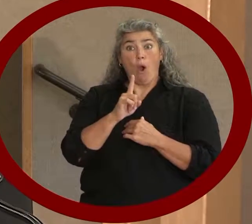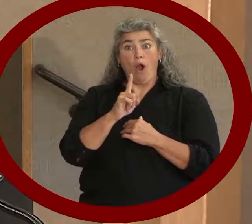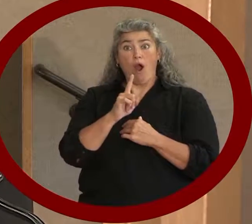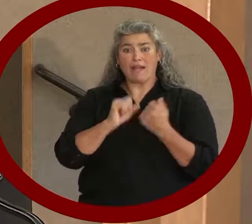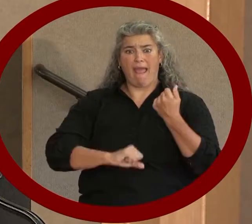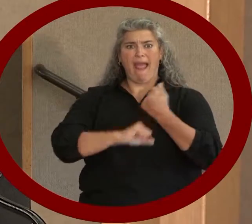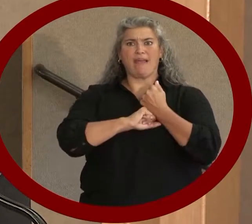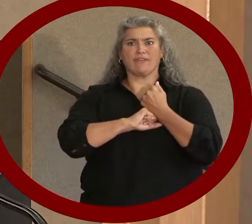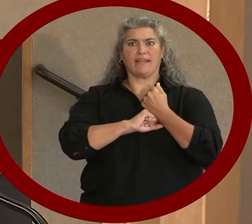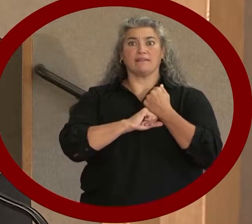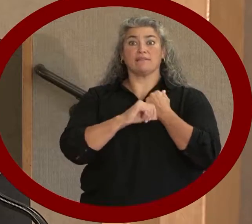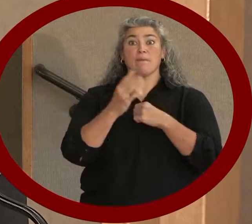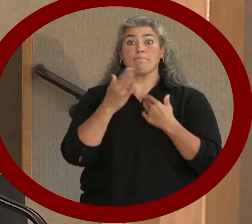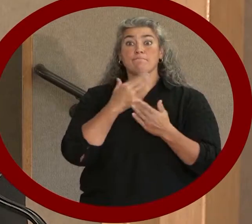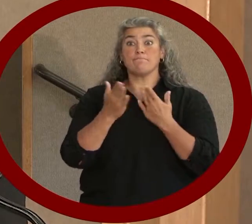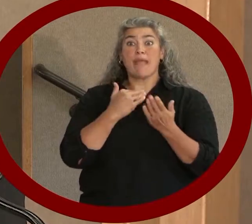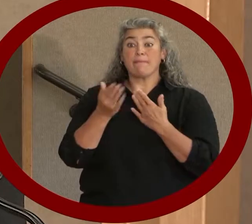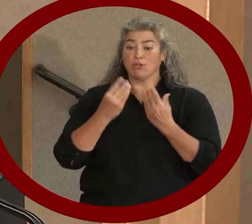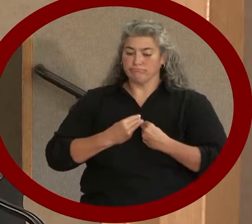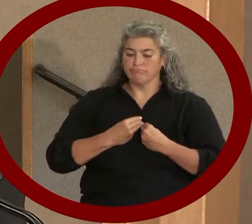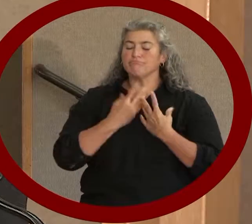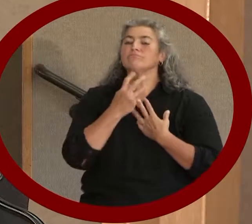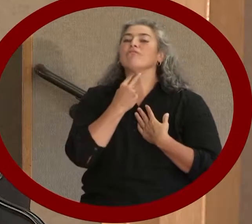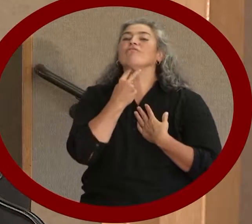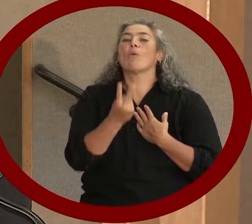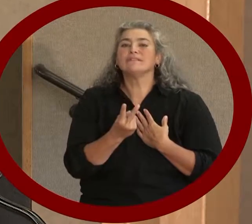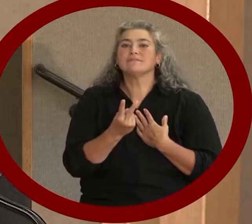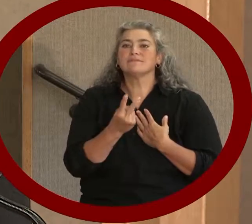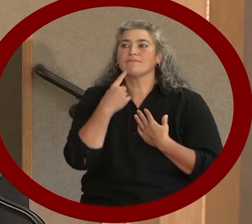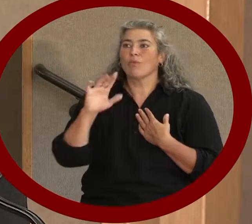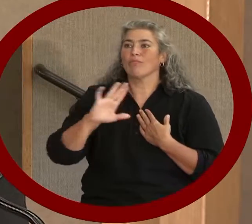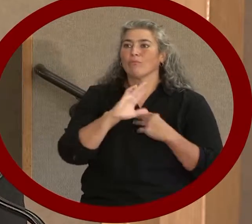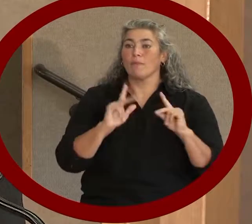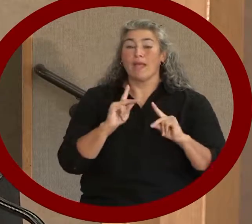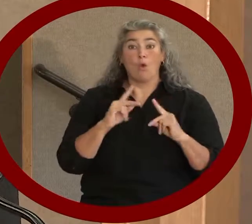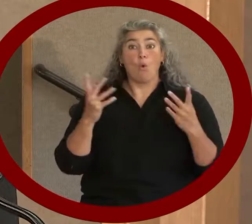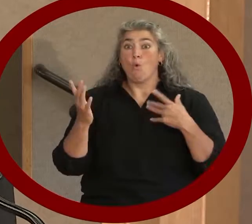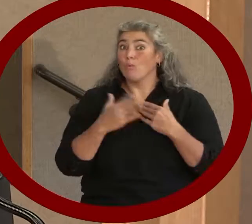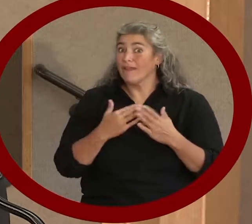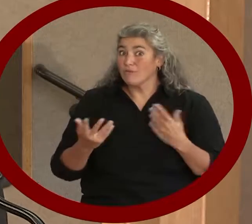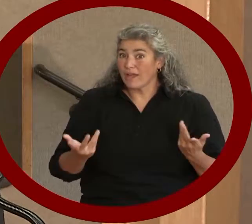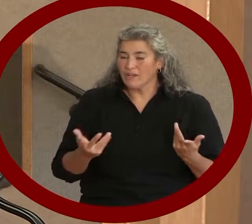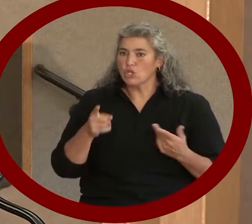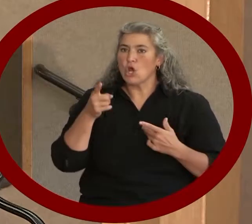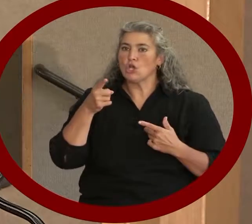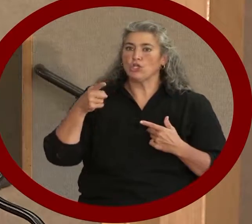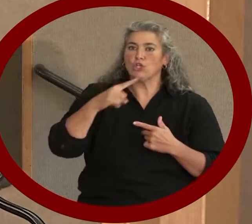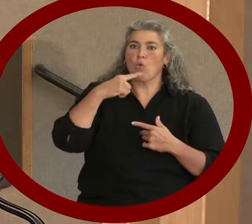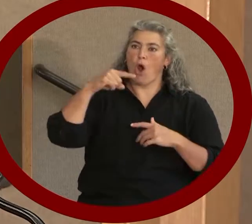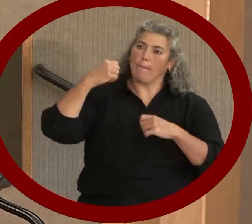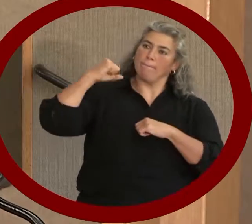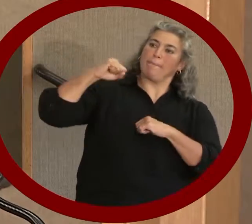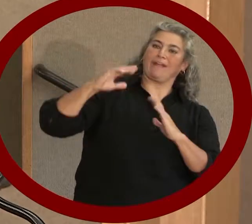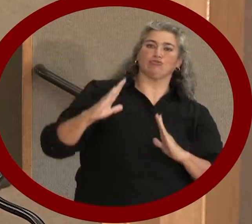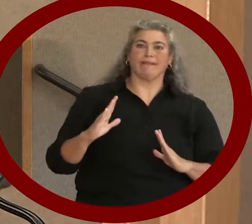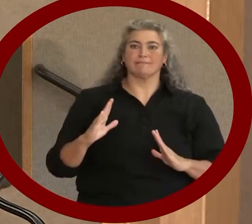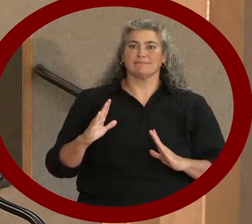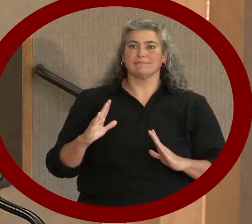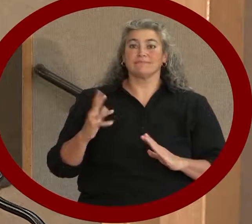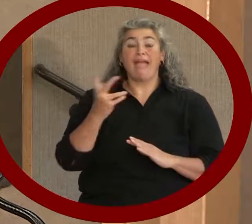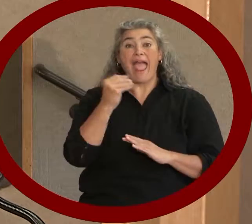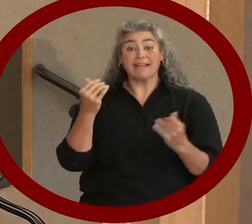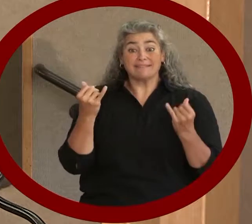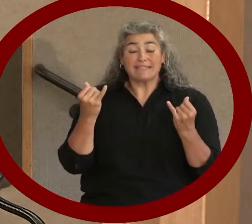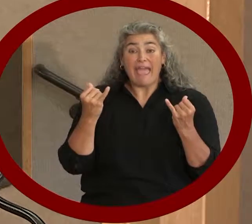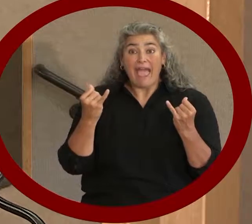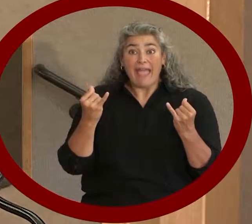voice. Whatever your role, you are a patriot in this revolution. And today, you've been invited